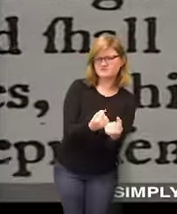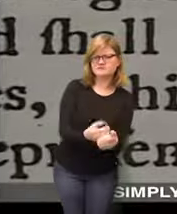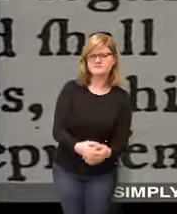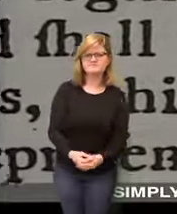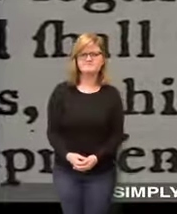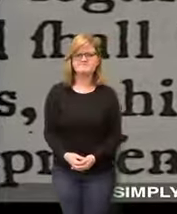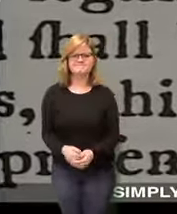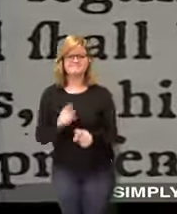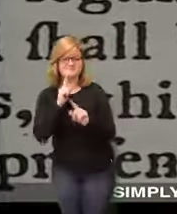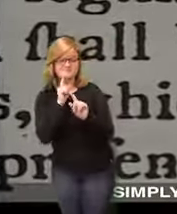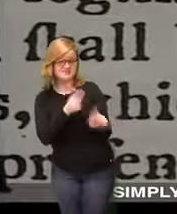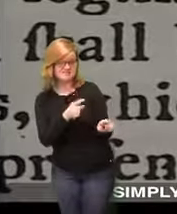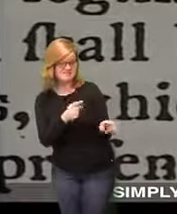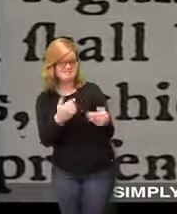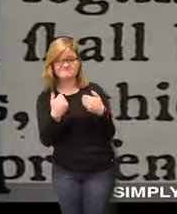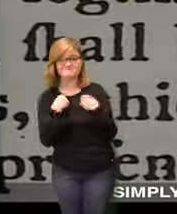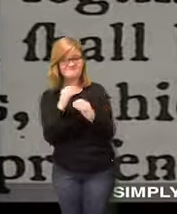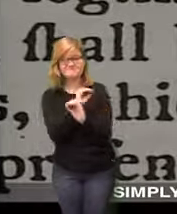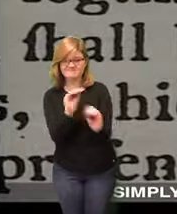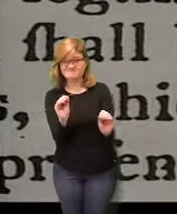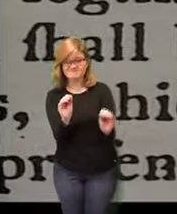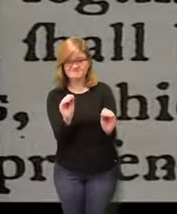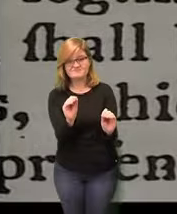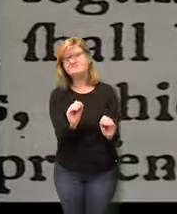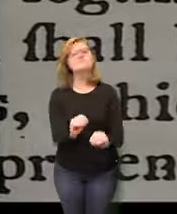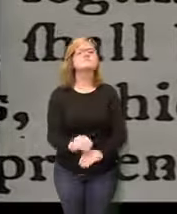be simply too big and too powerful